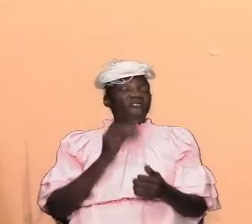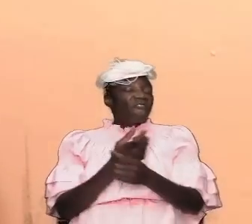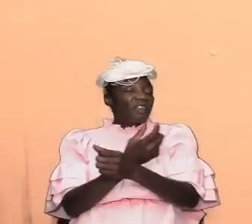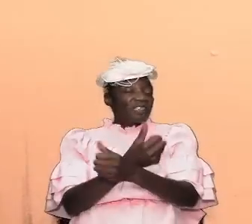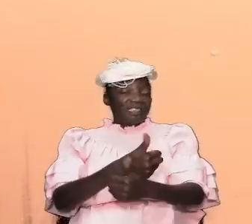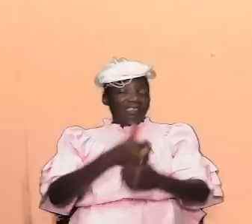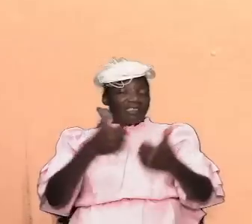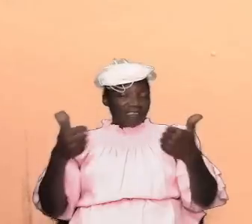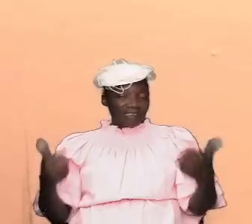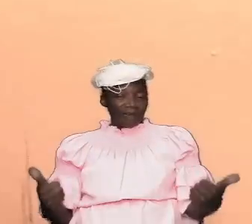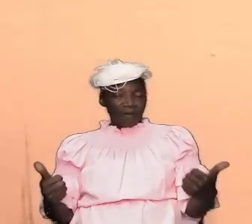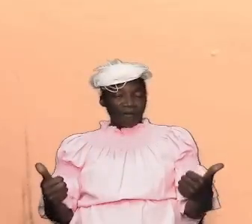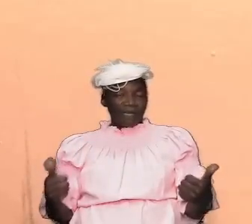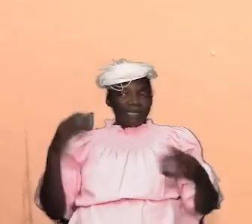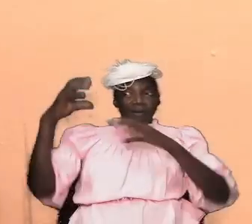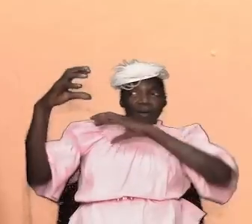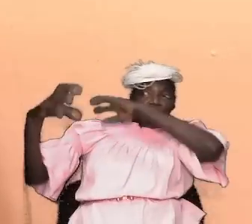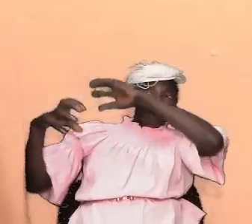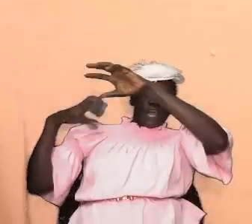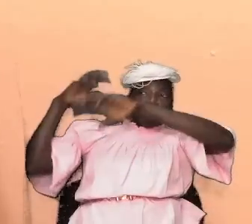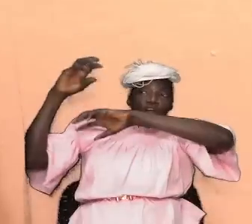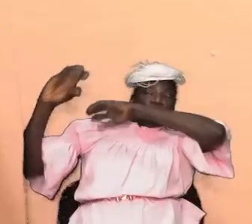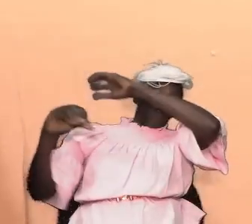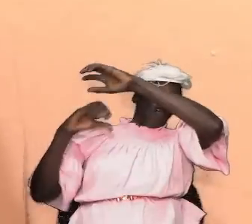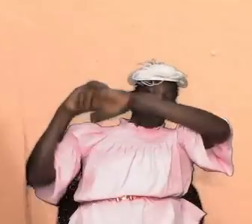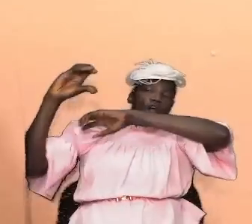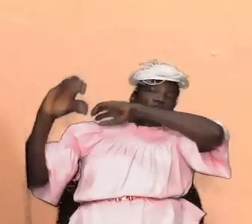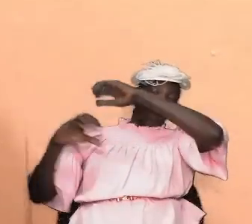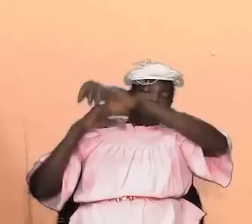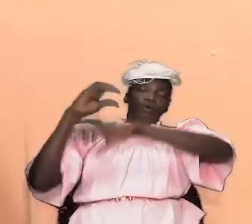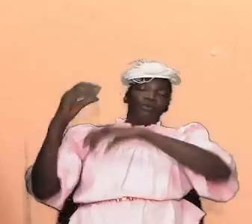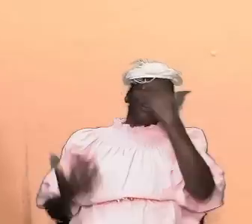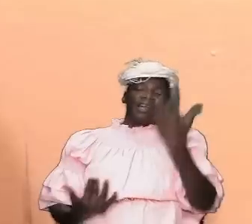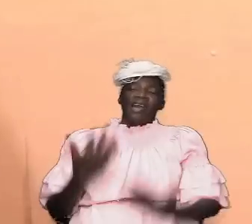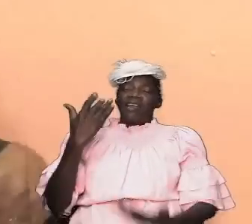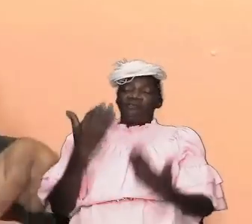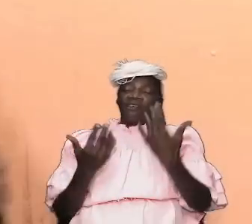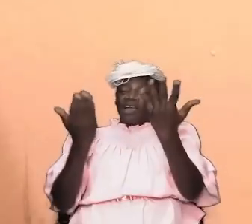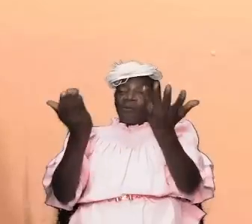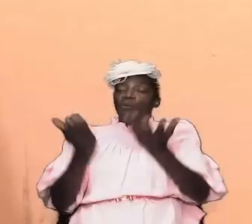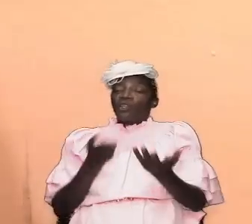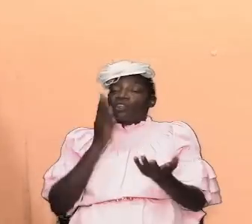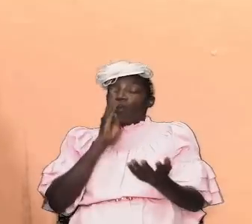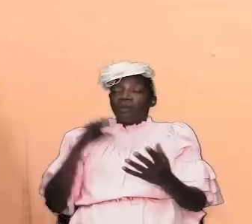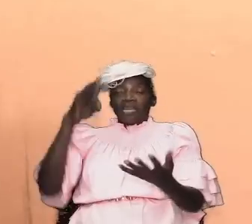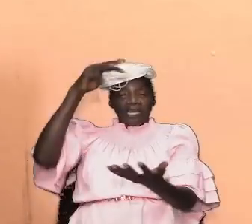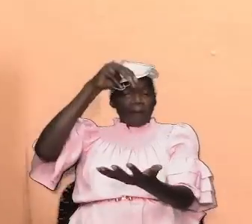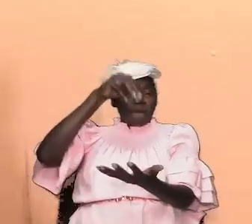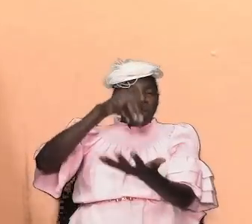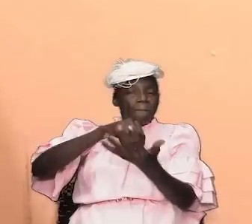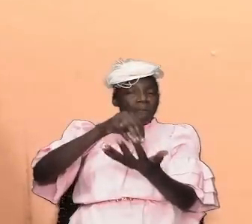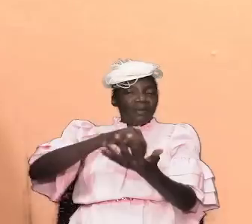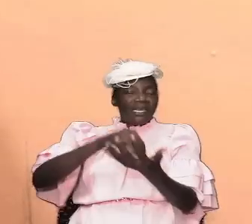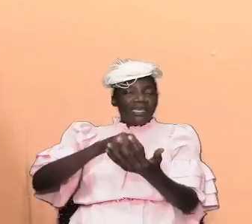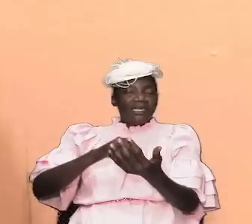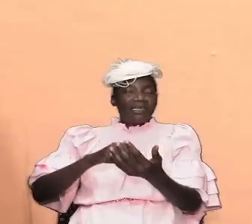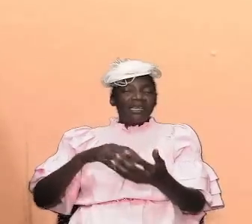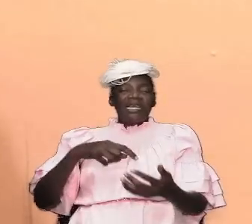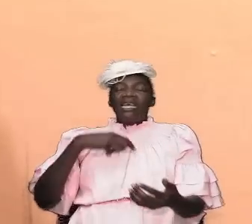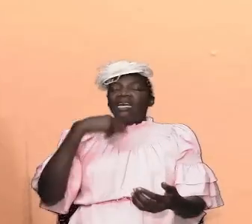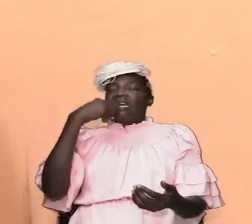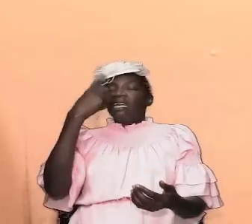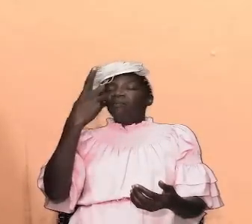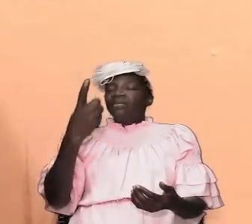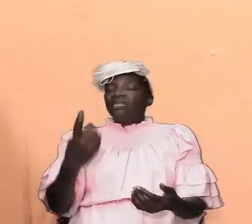and pillars of fire by night to lead them he wanted to be right in their midst and so he instructed he